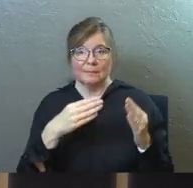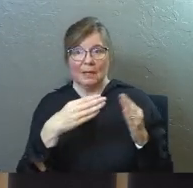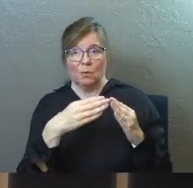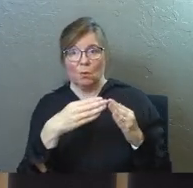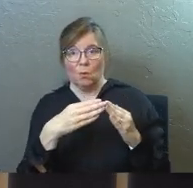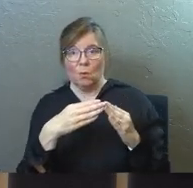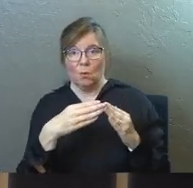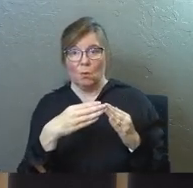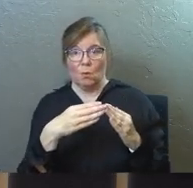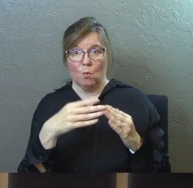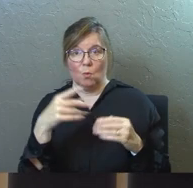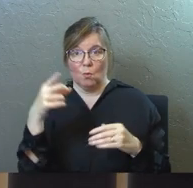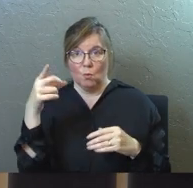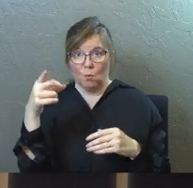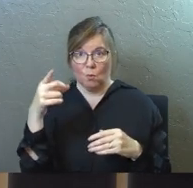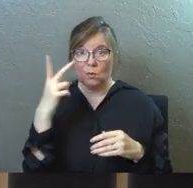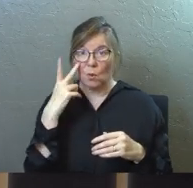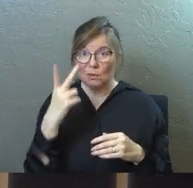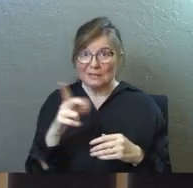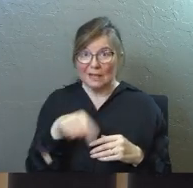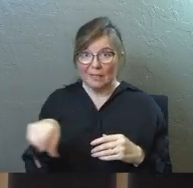chapel. Go see one of them.